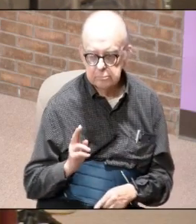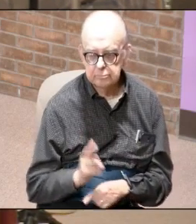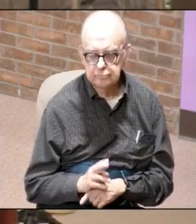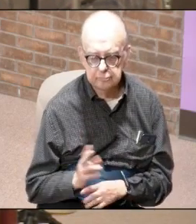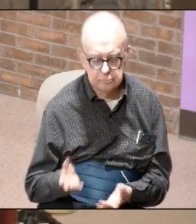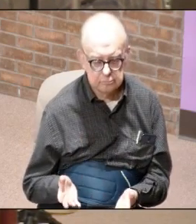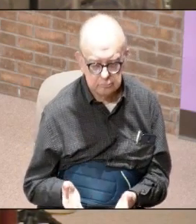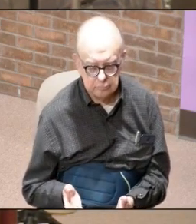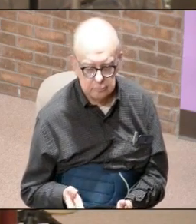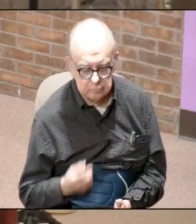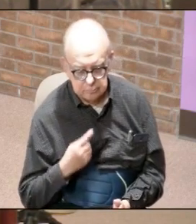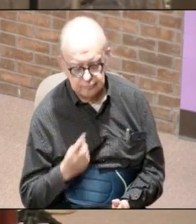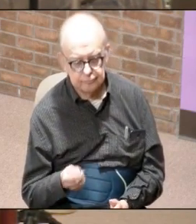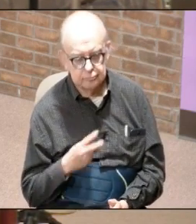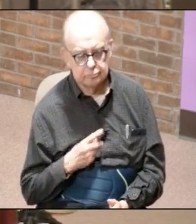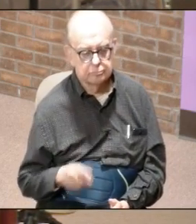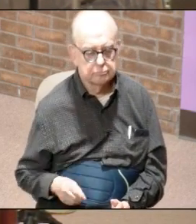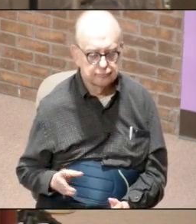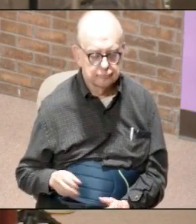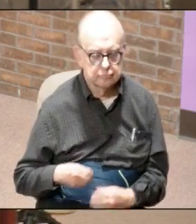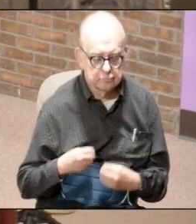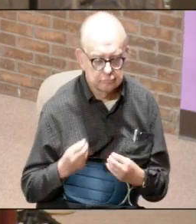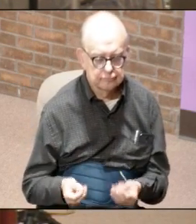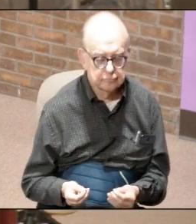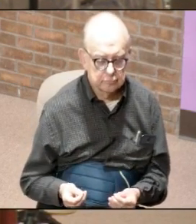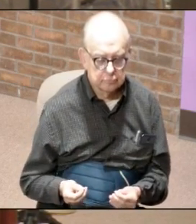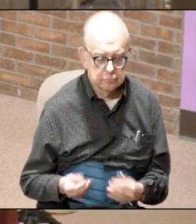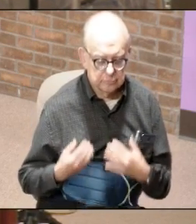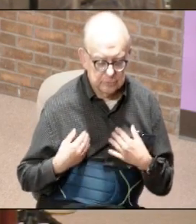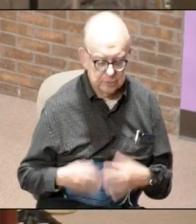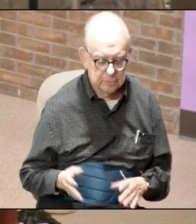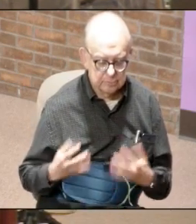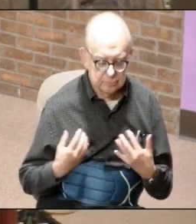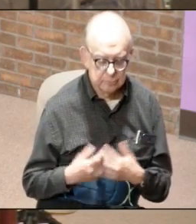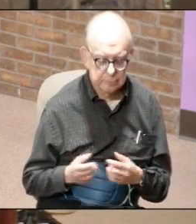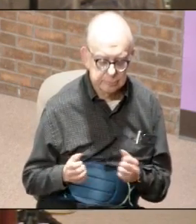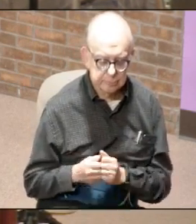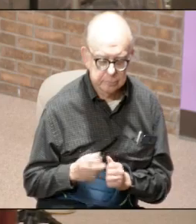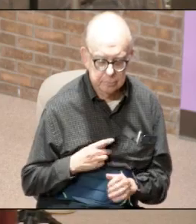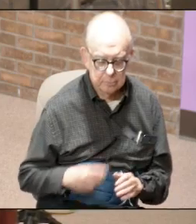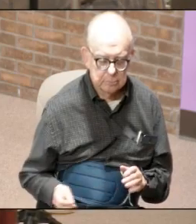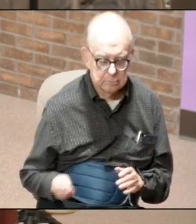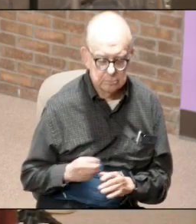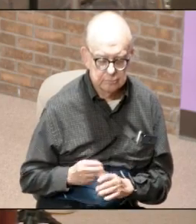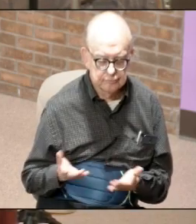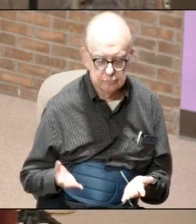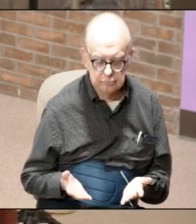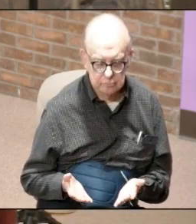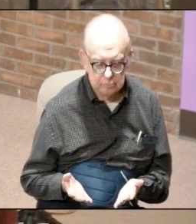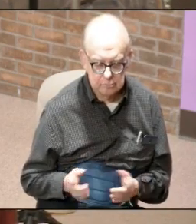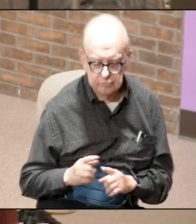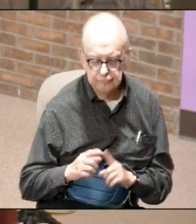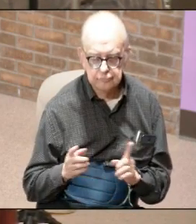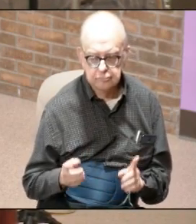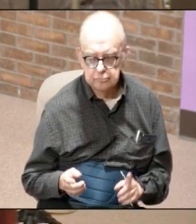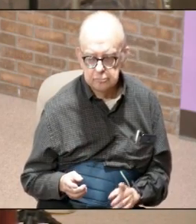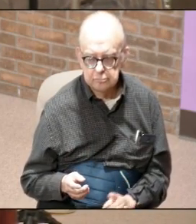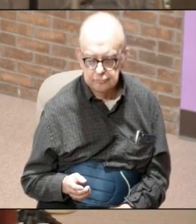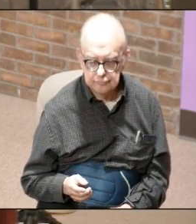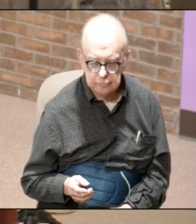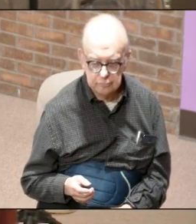say okay yeah he says he's a king let's give him an outfit fit for a king with the crown of thorns and the purple sash but